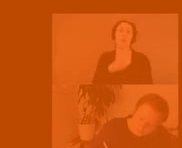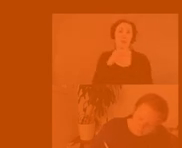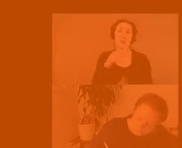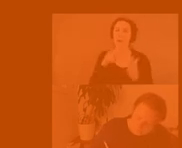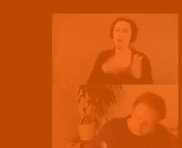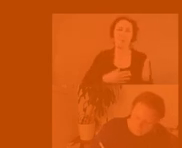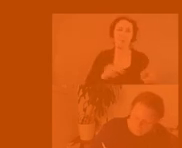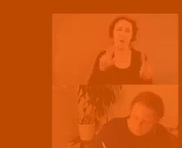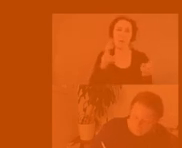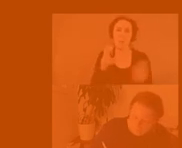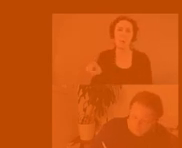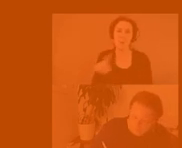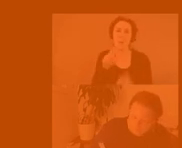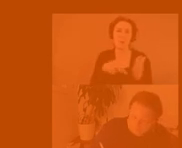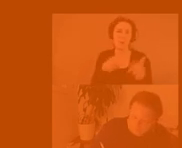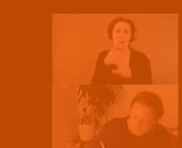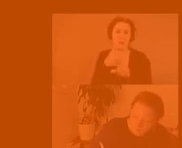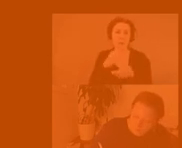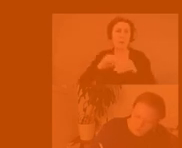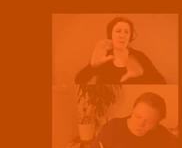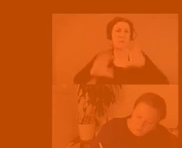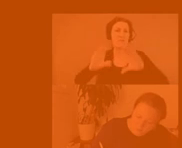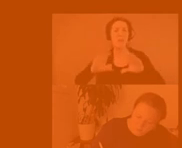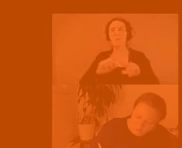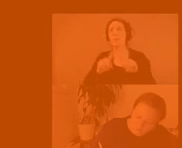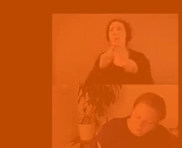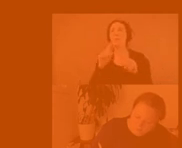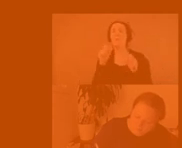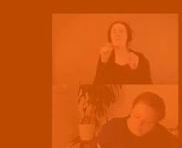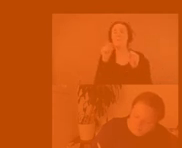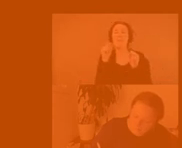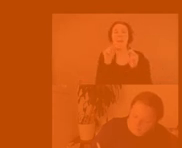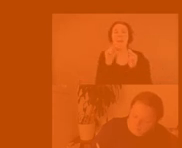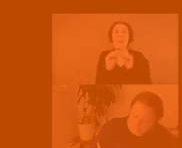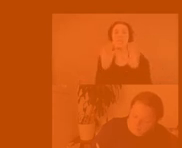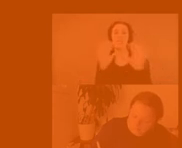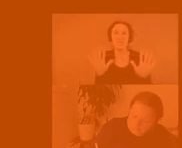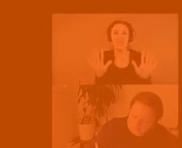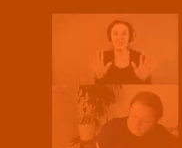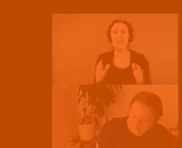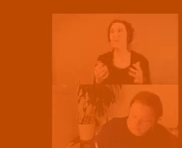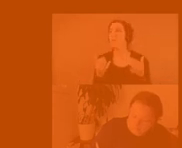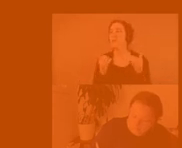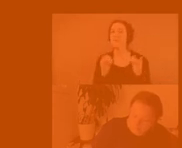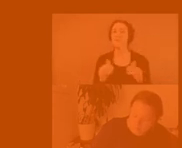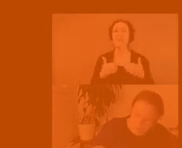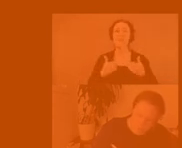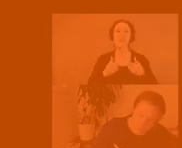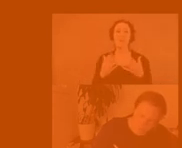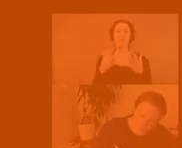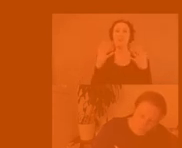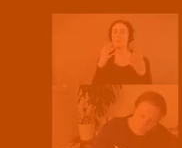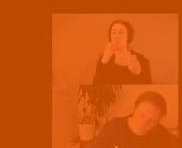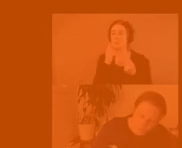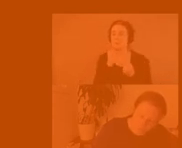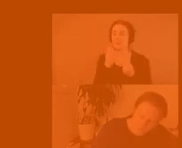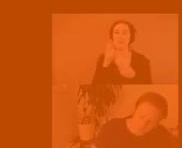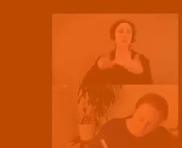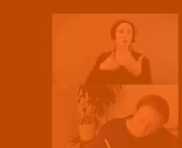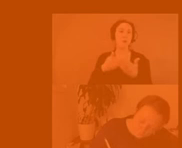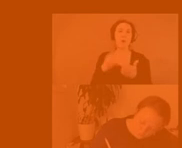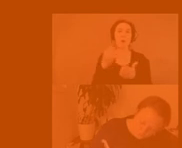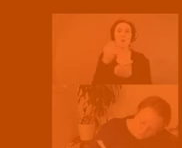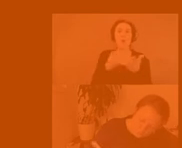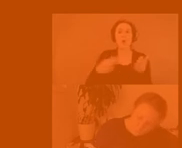you know in the chat it's just it's a magical piece that still holds up for all of the critical art historical reasons as